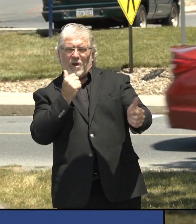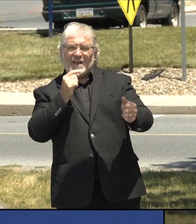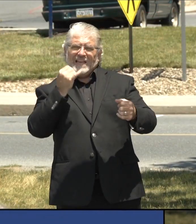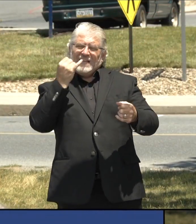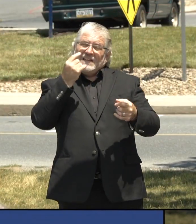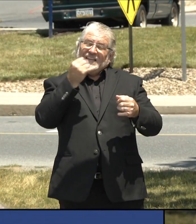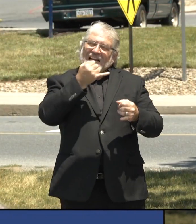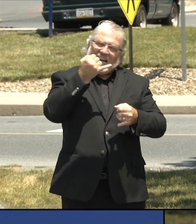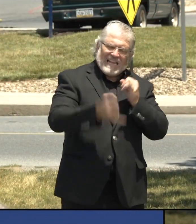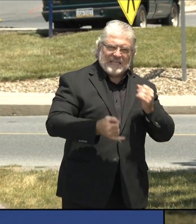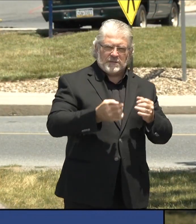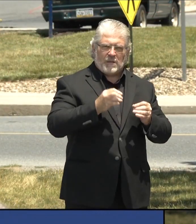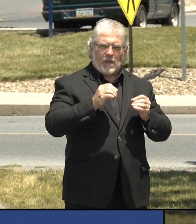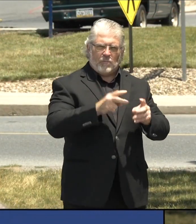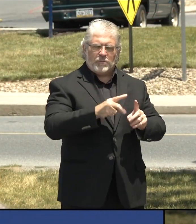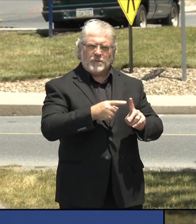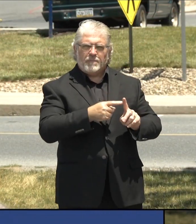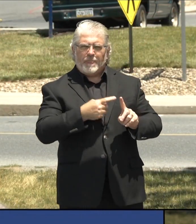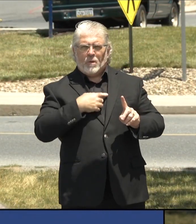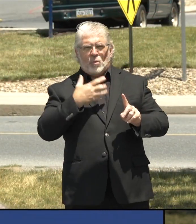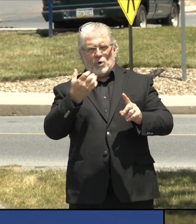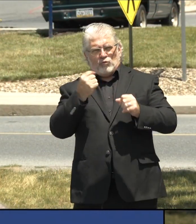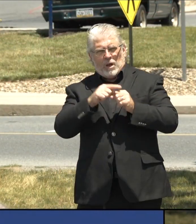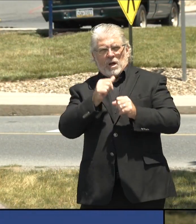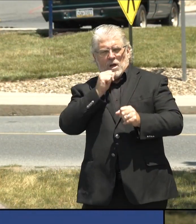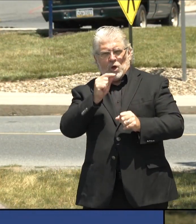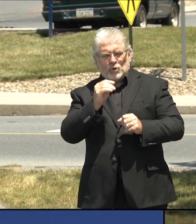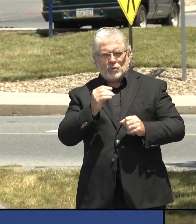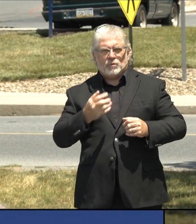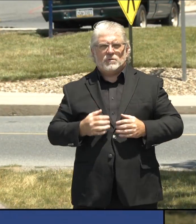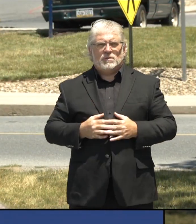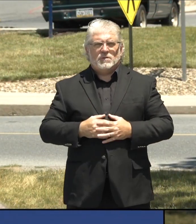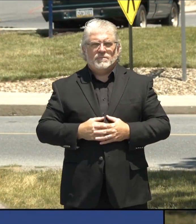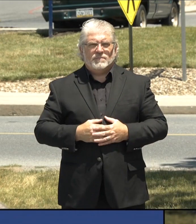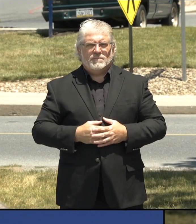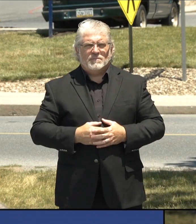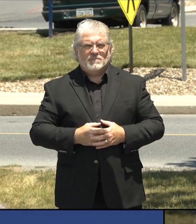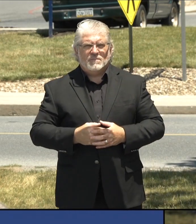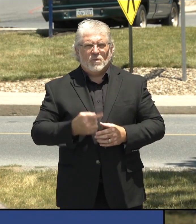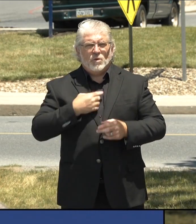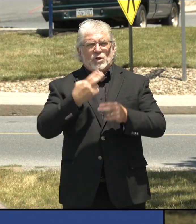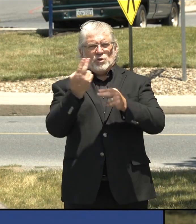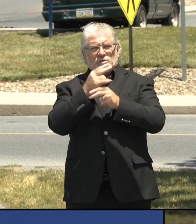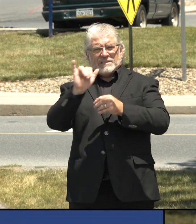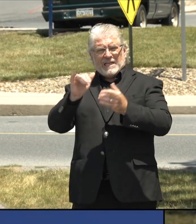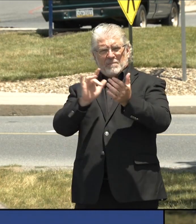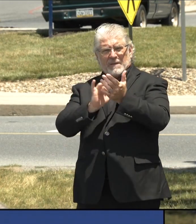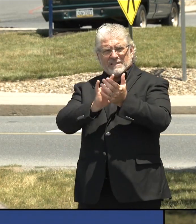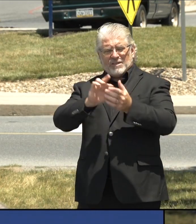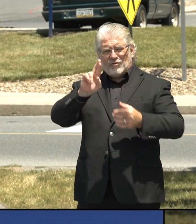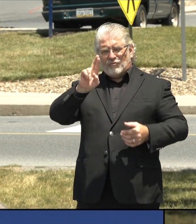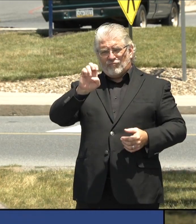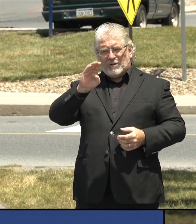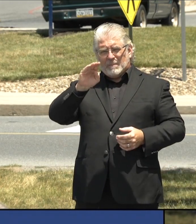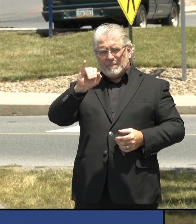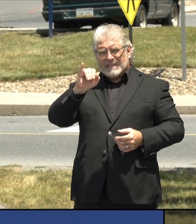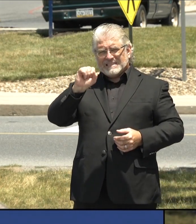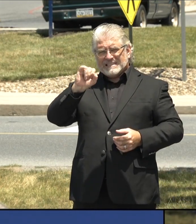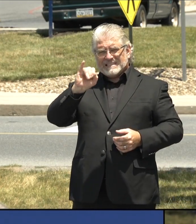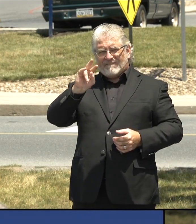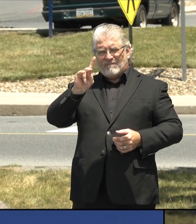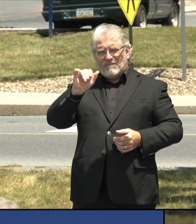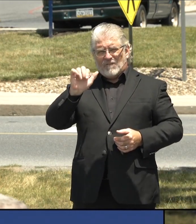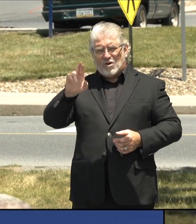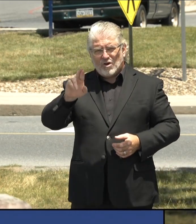UPMC has started using drugs like remdesivir and dexamethasone as well as convalescent plasma to help patients remain off ventilators during the uncertain